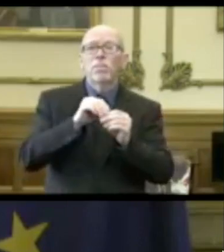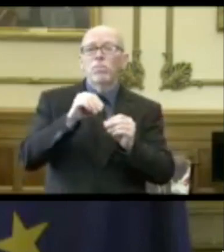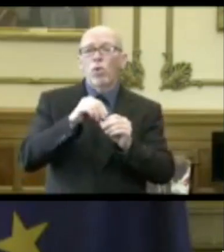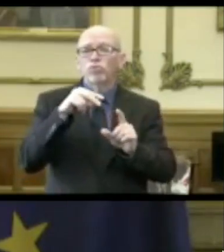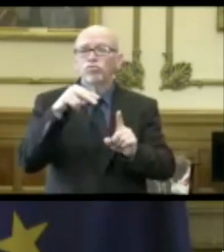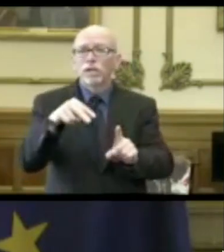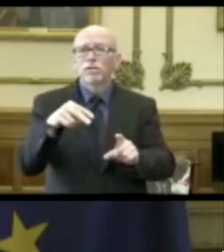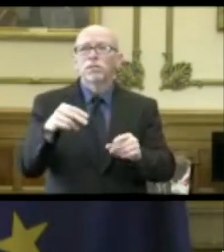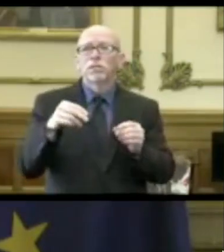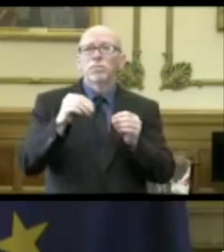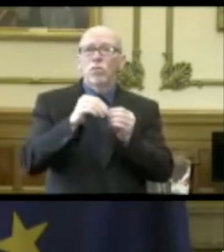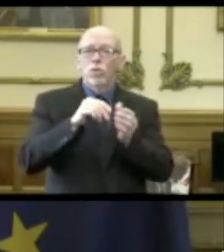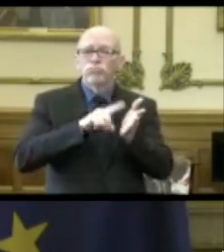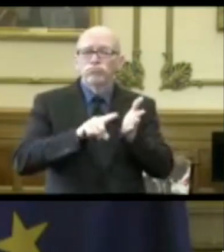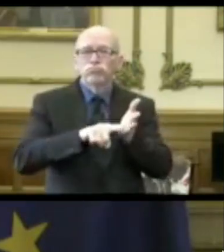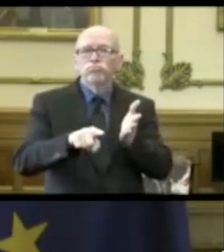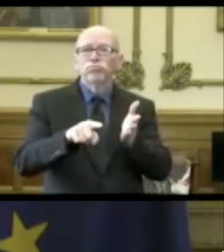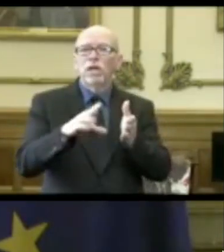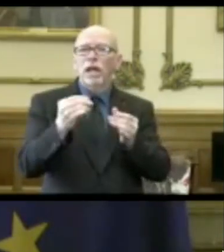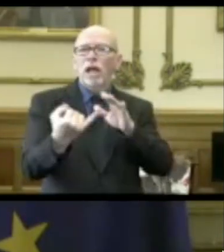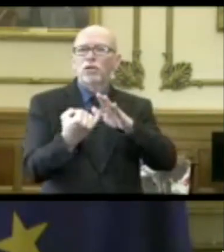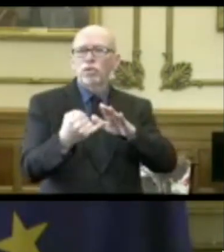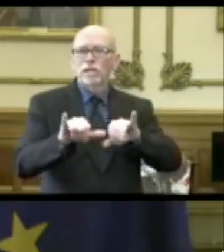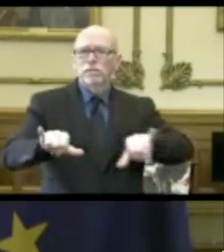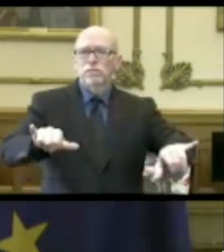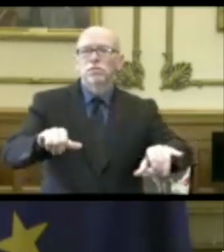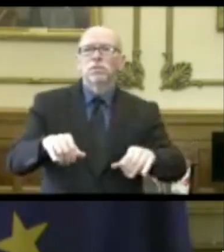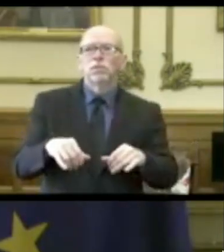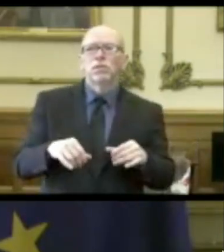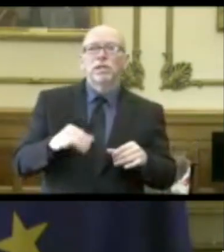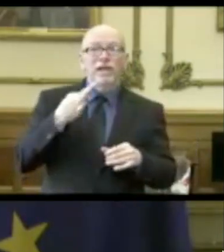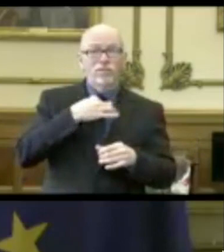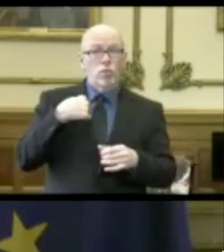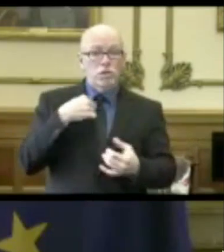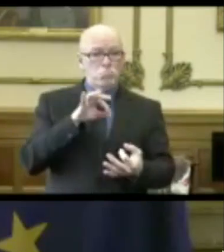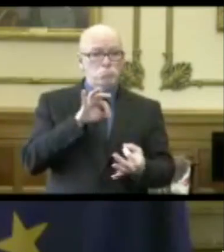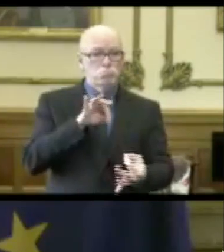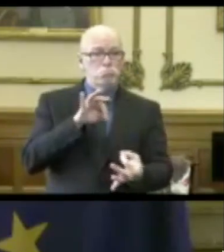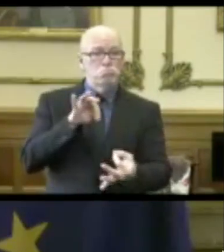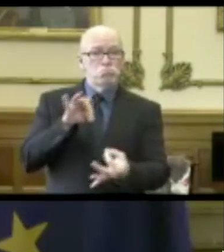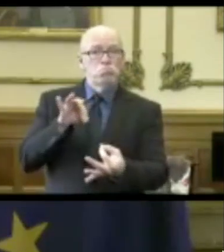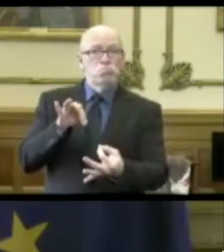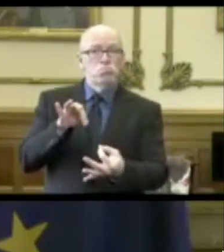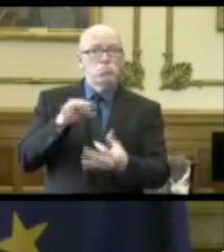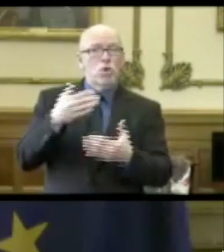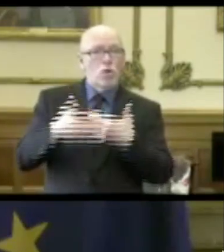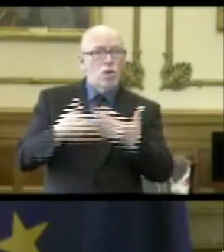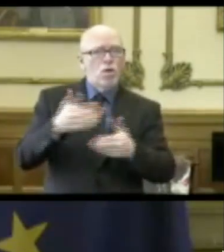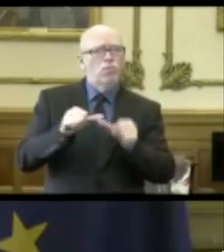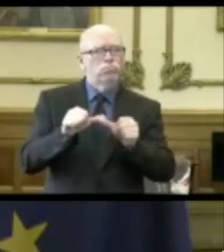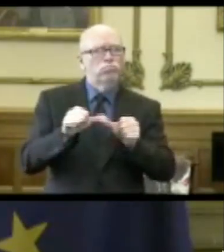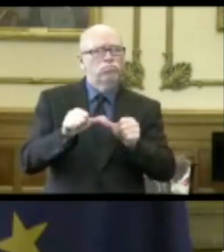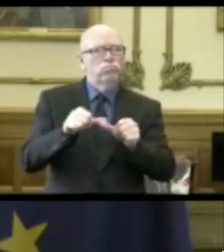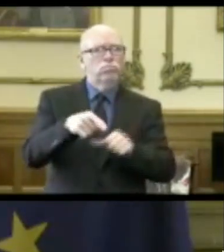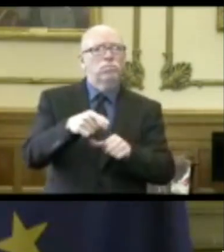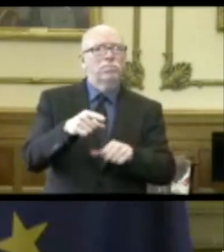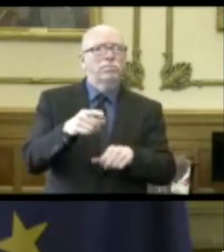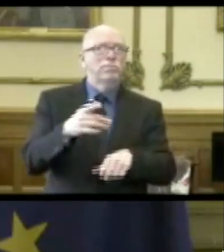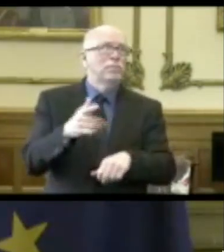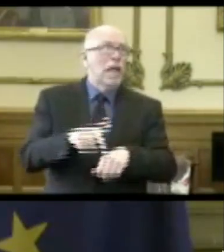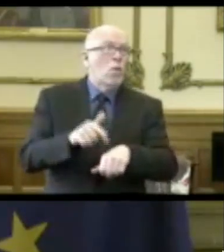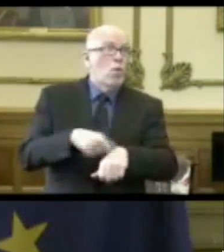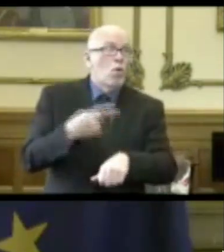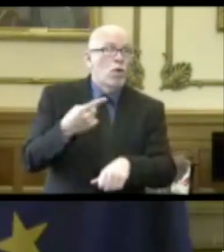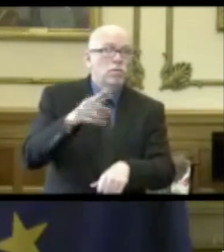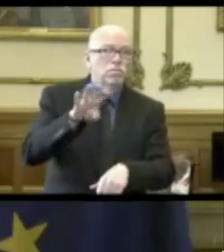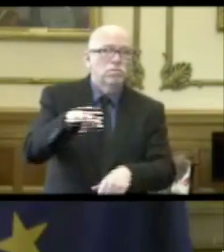then to isolation. And that will enable us, if we get that right, ongoing, for as long as it takes,